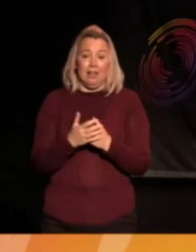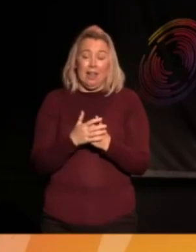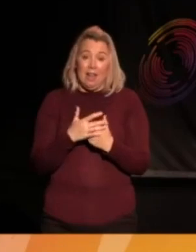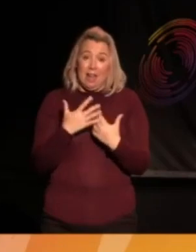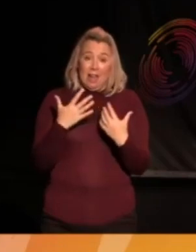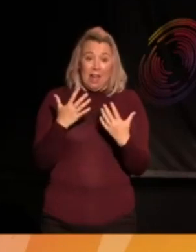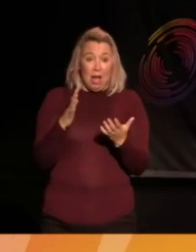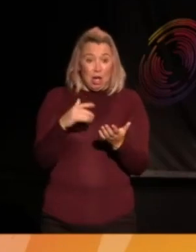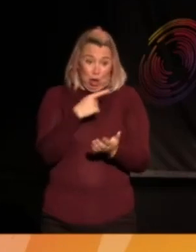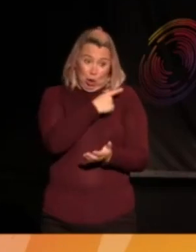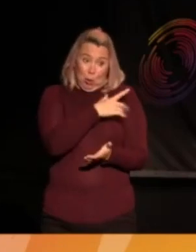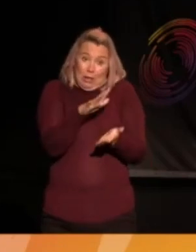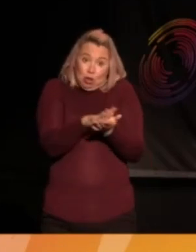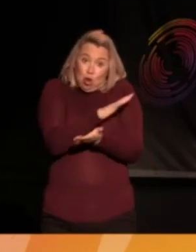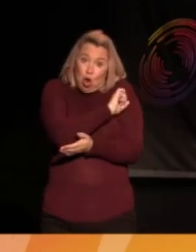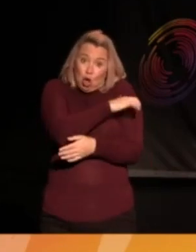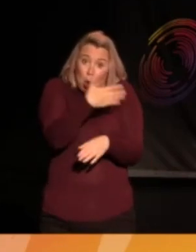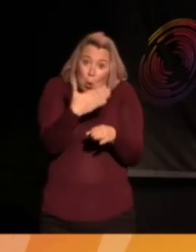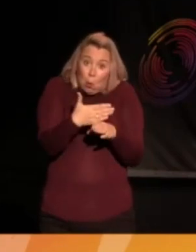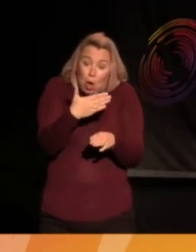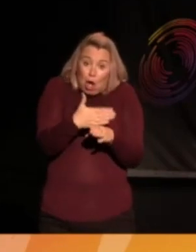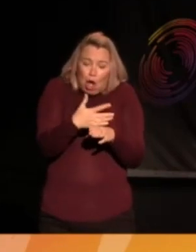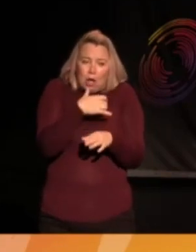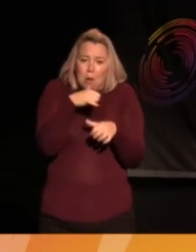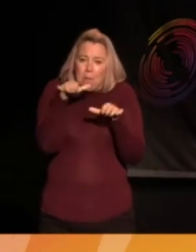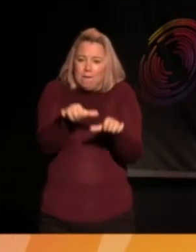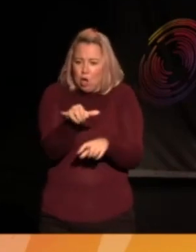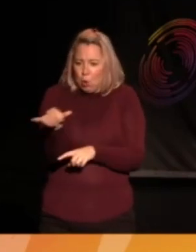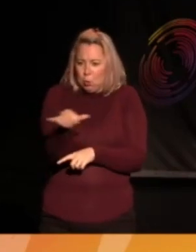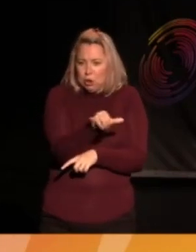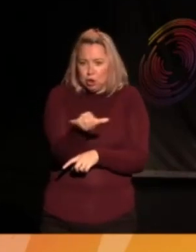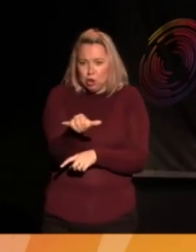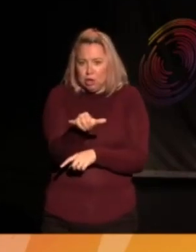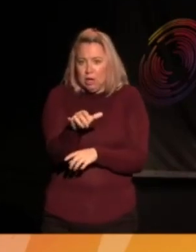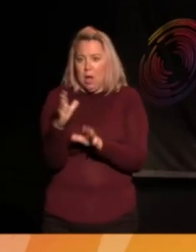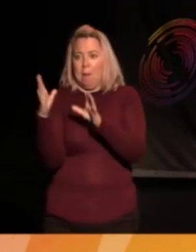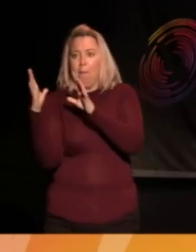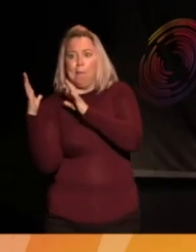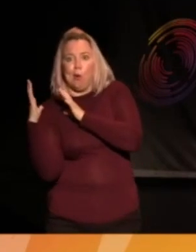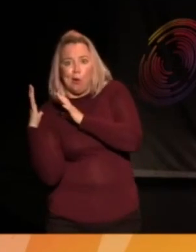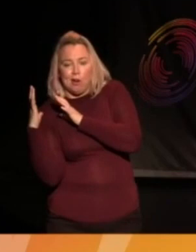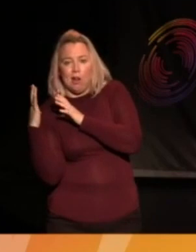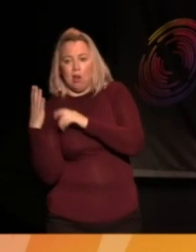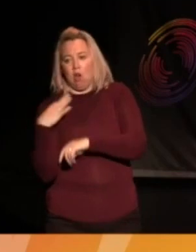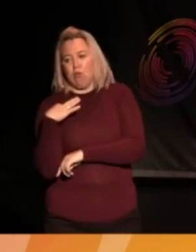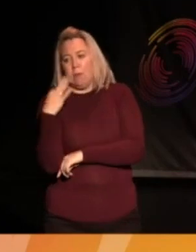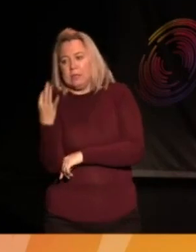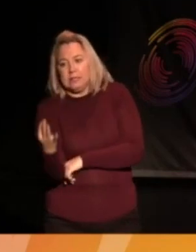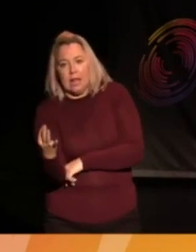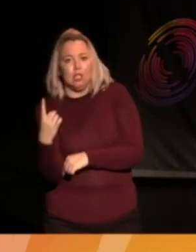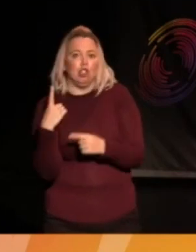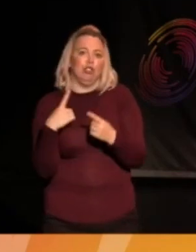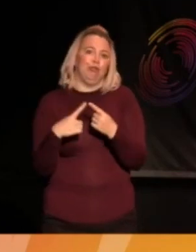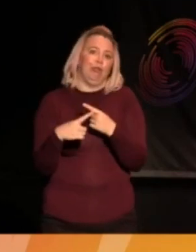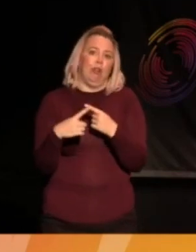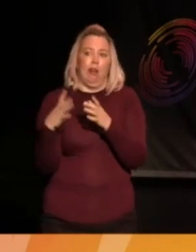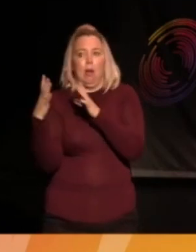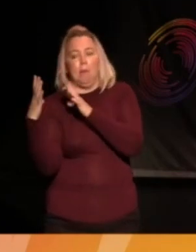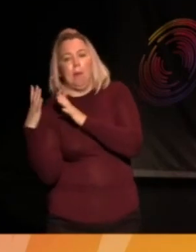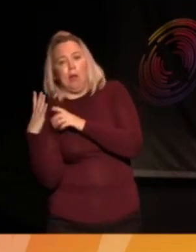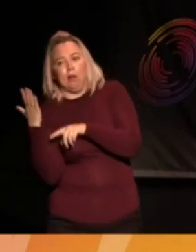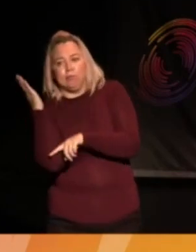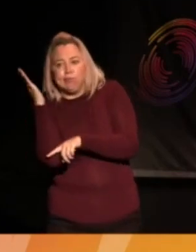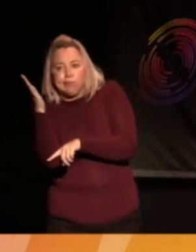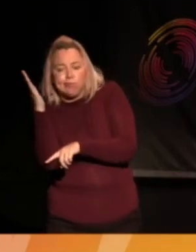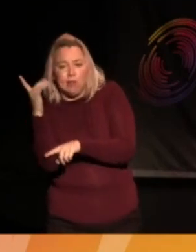in the work that you do, but would you prefer not to have the burden of representation and the burden of, you know, speaking on